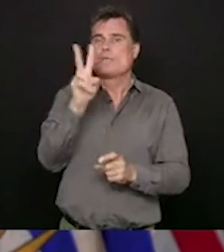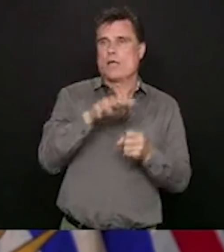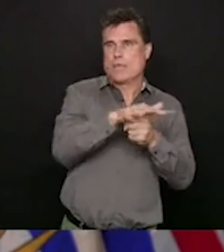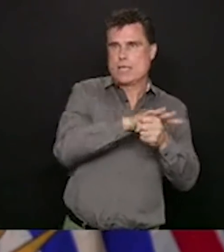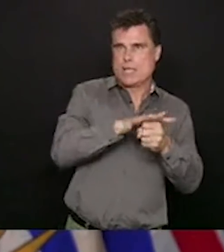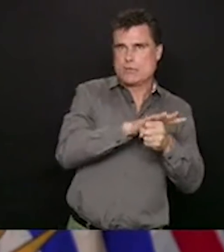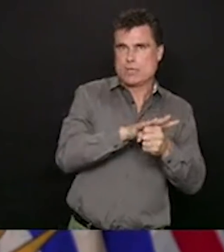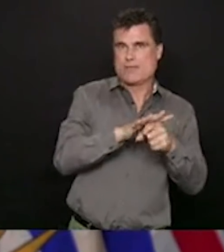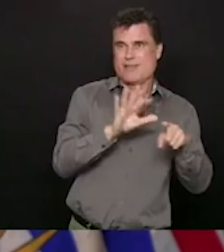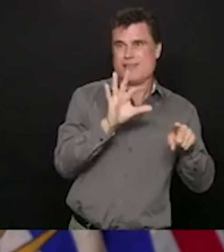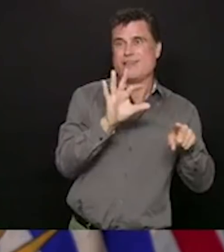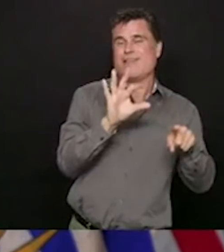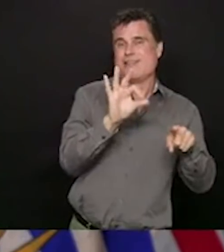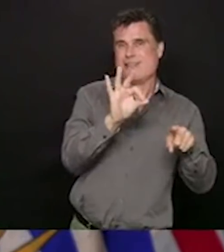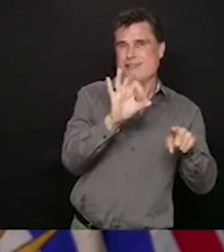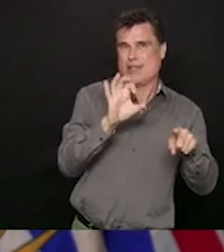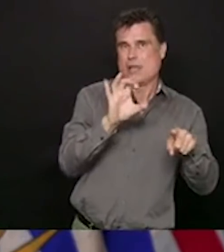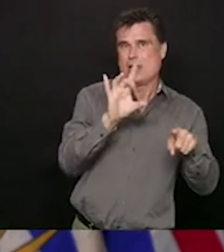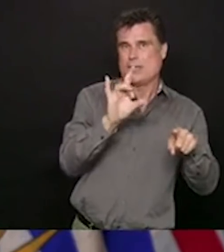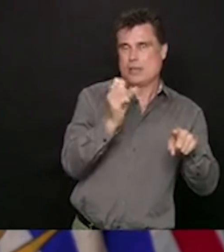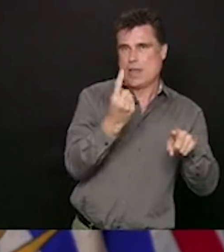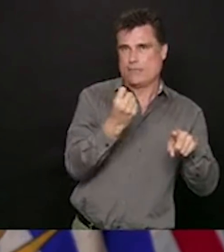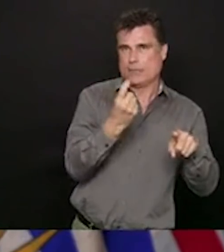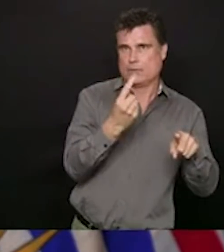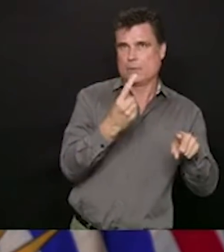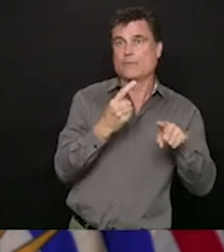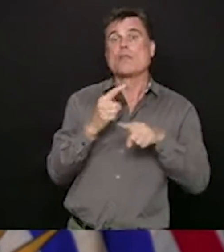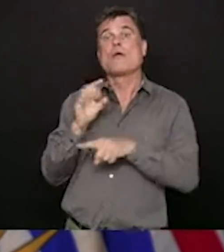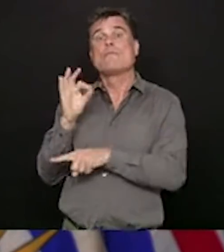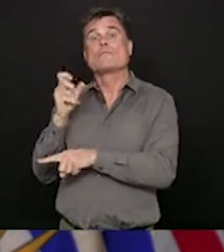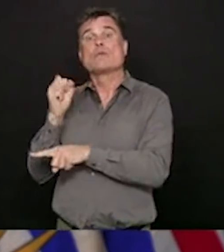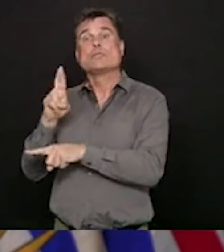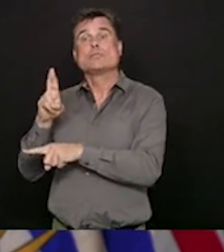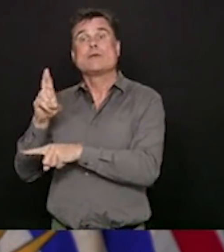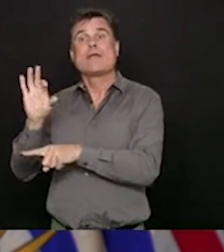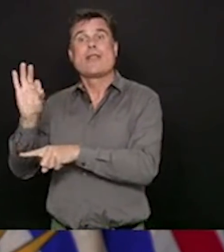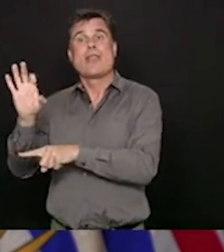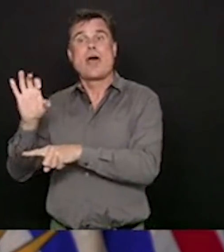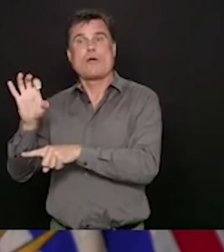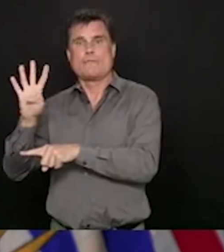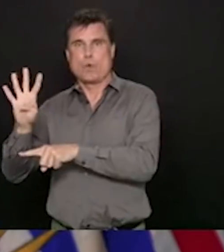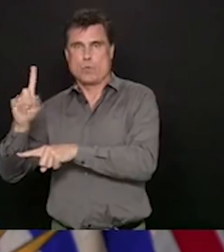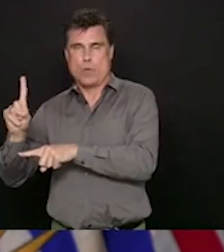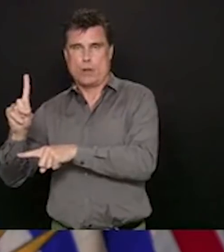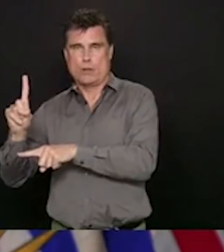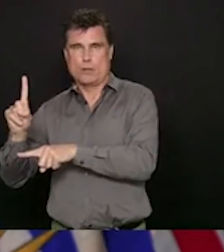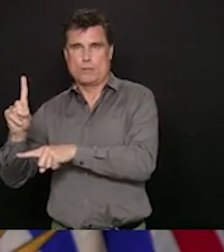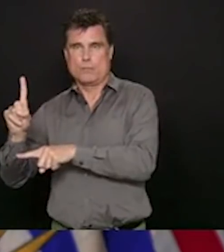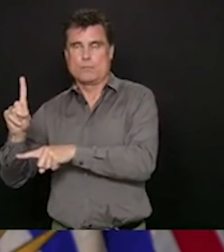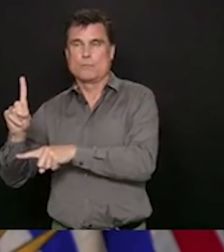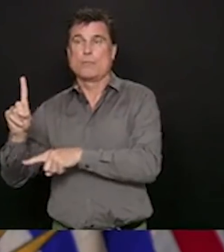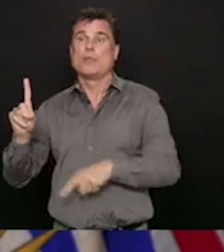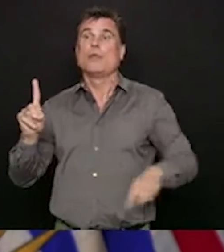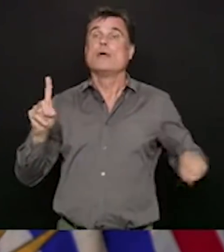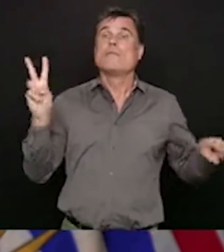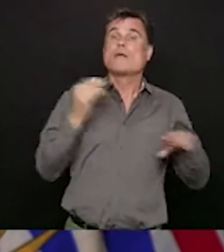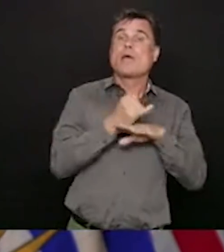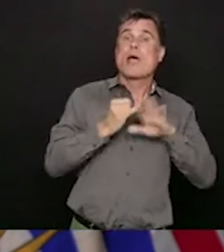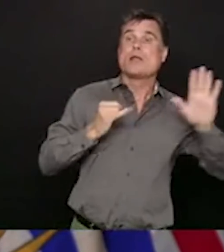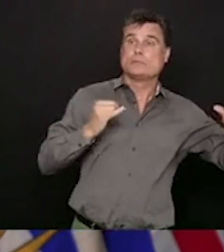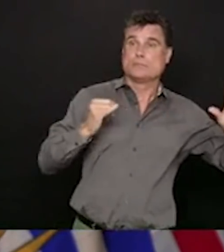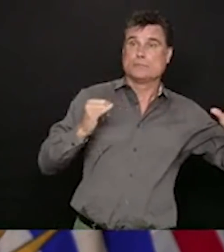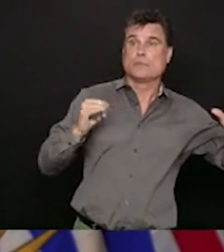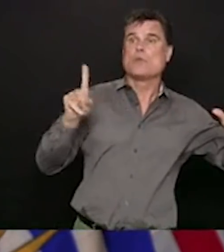Coastal Health Region, 941 in the Fraser Health Region, 120 people in the Vancouver